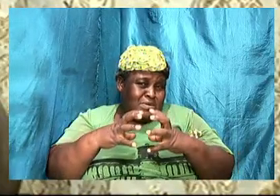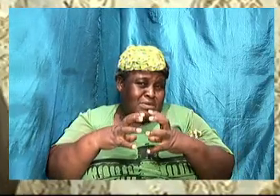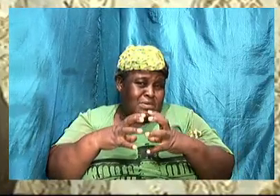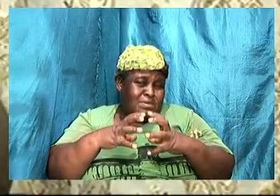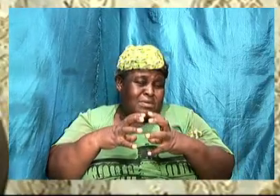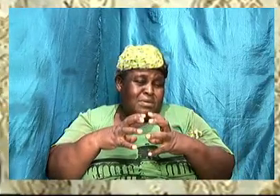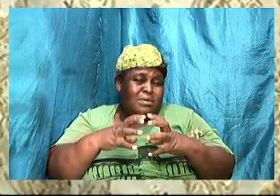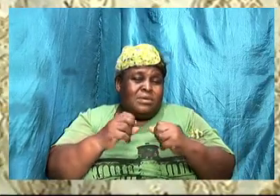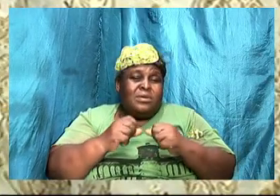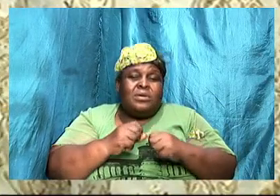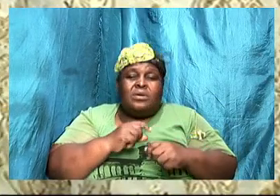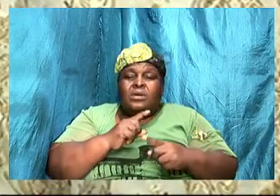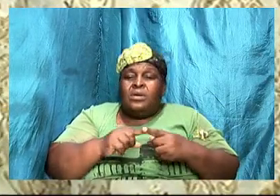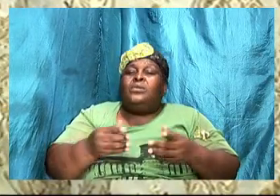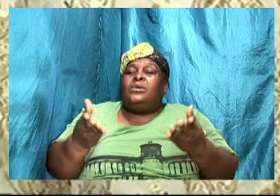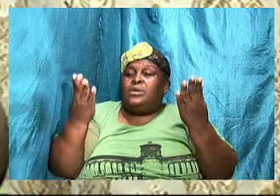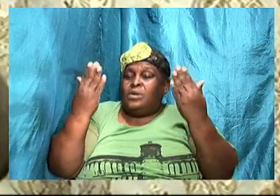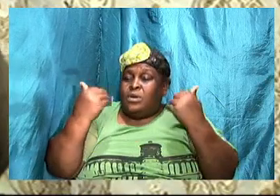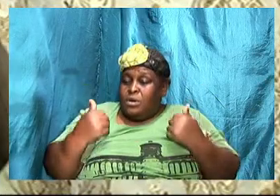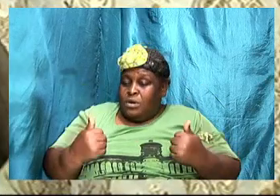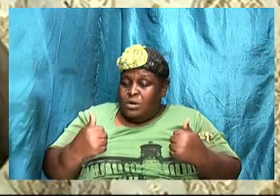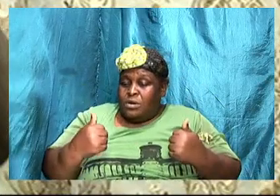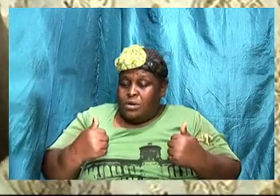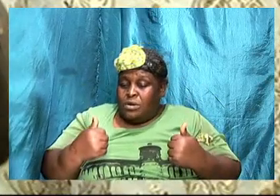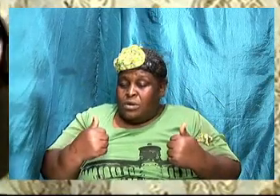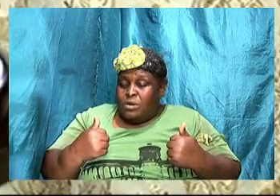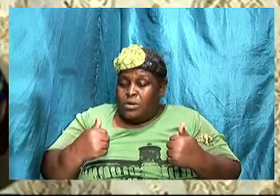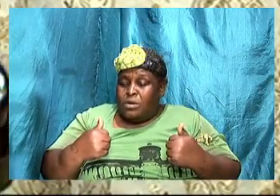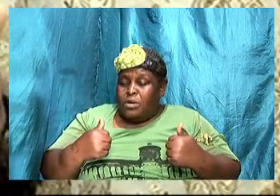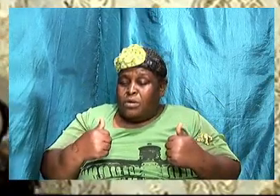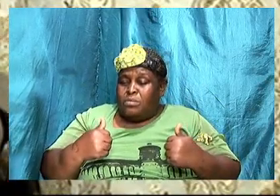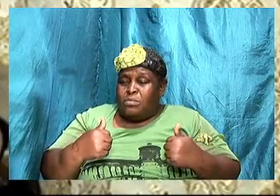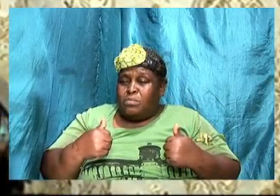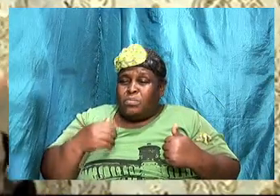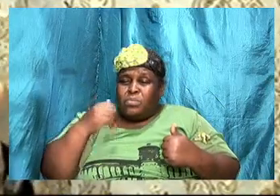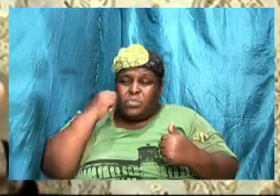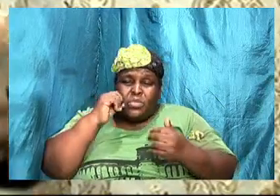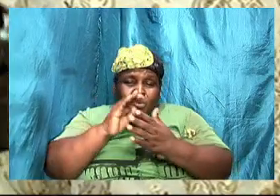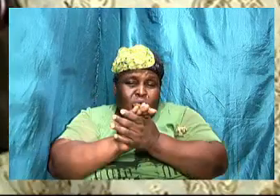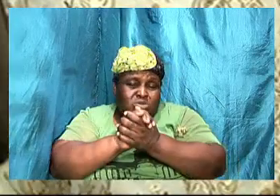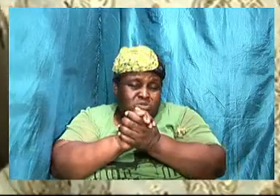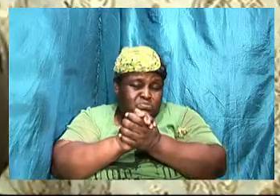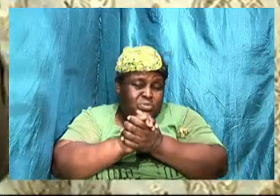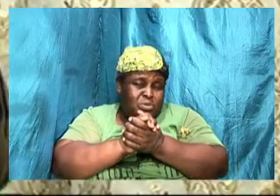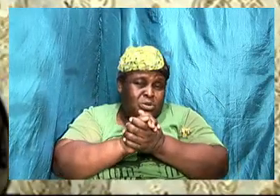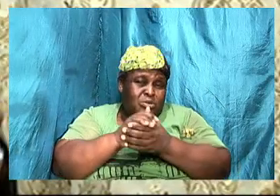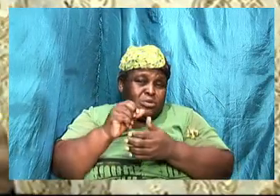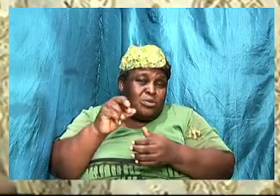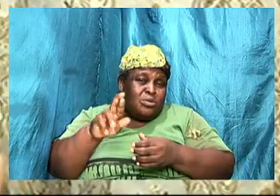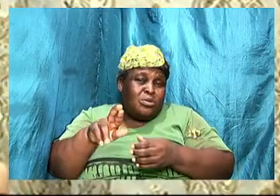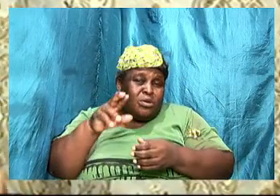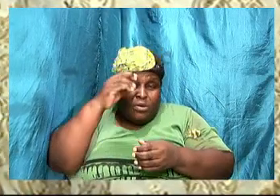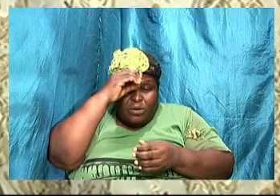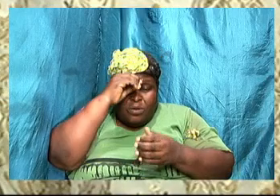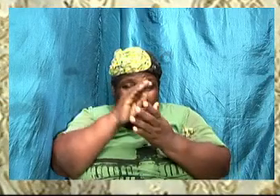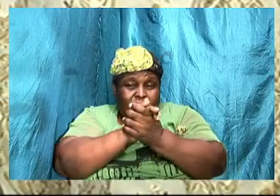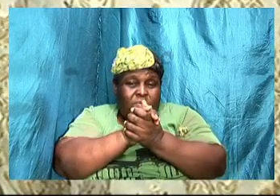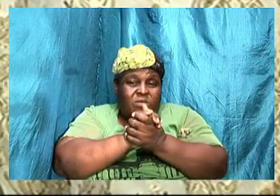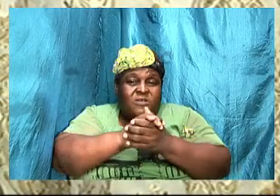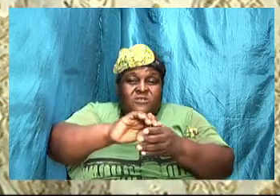But when it comes now to your spouse wanting to talk, you should turn off everything.